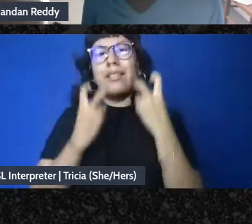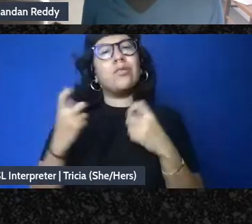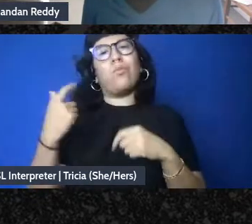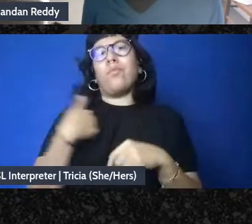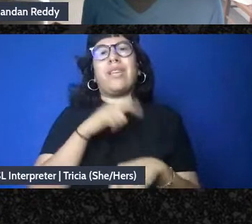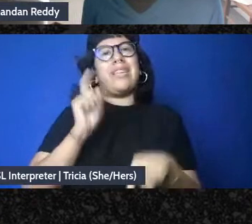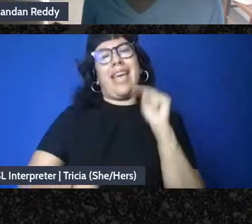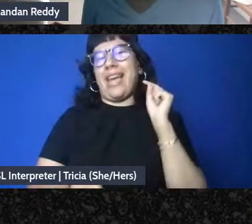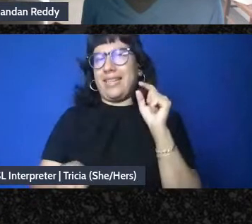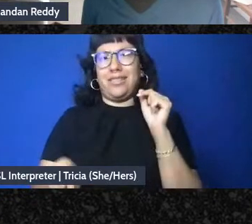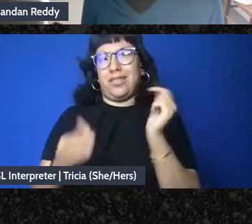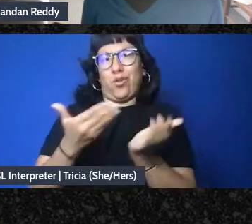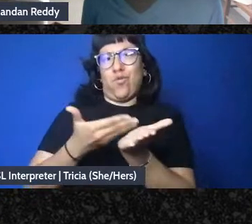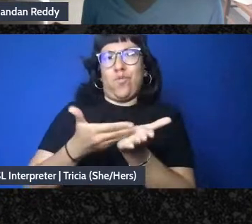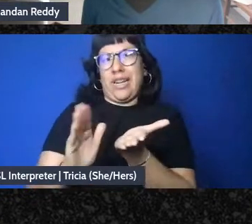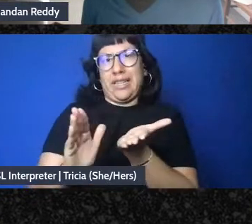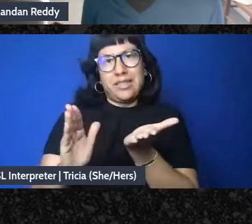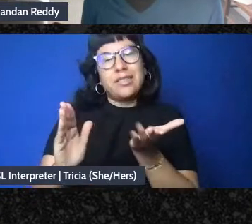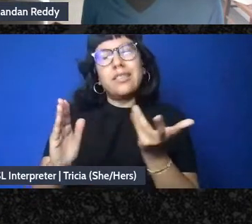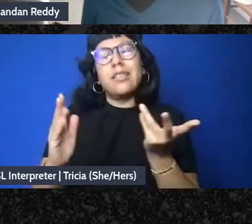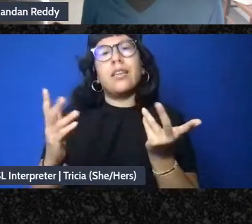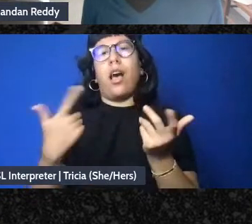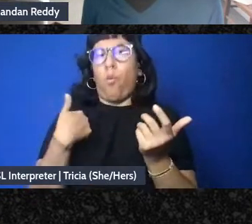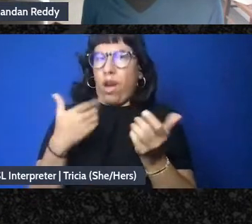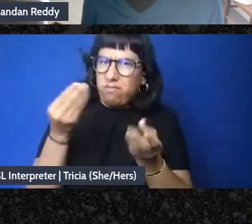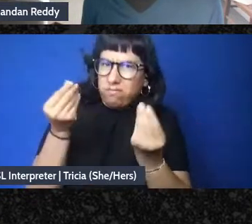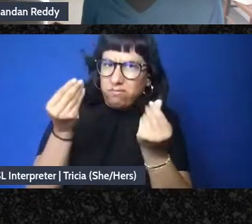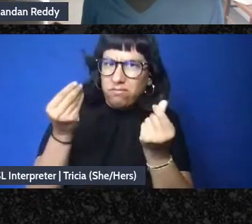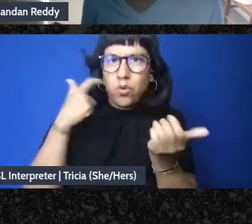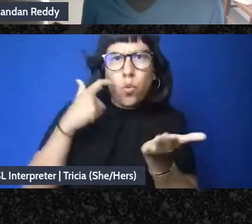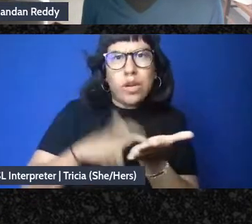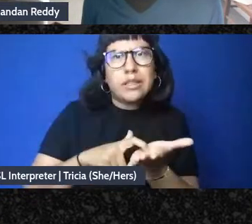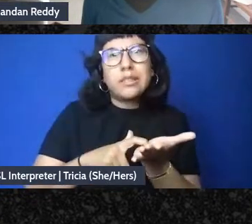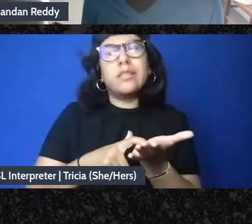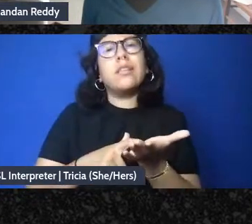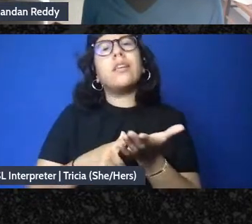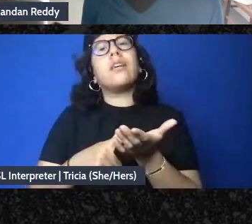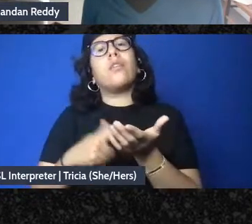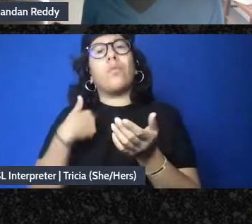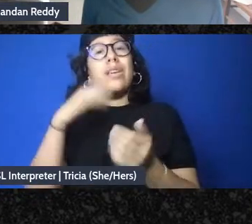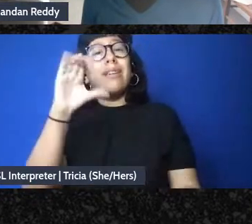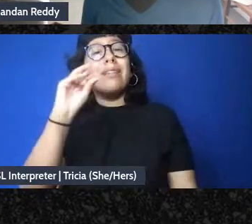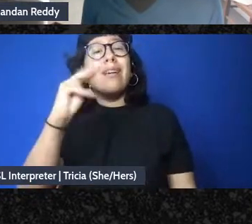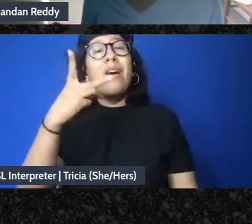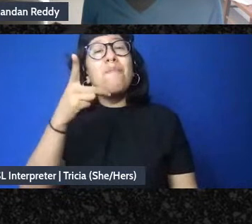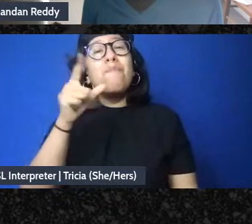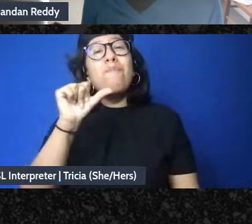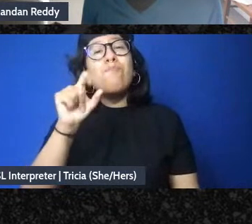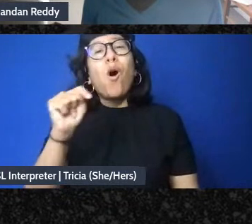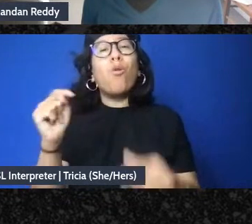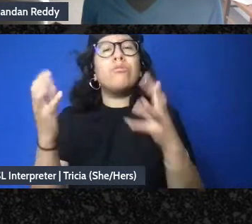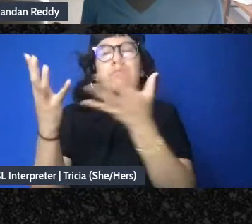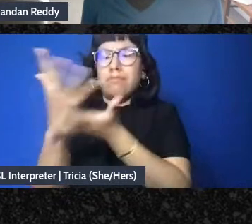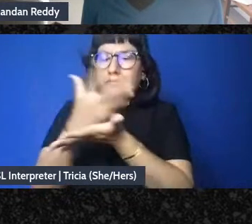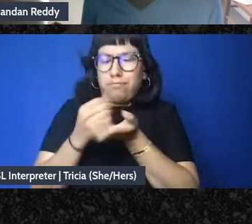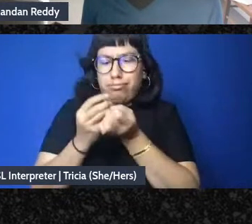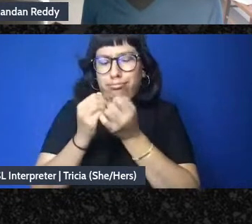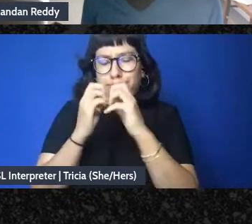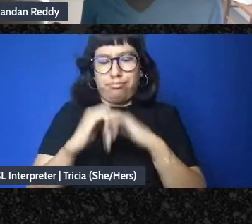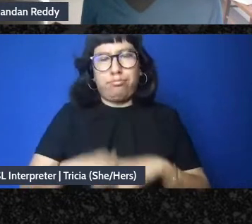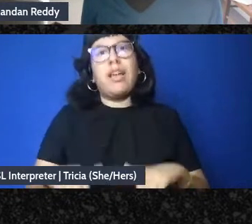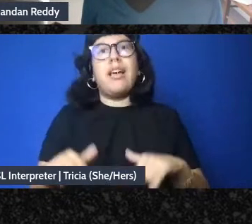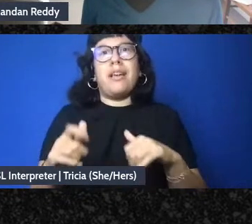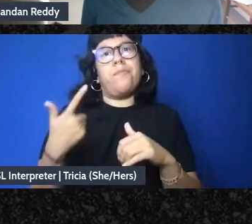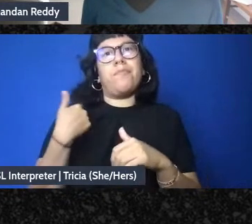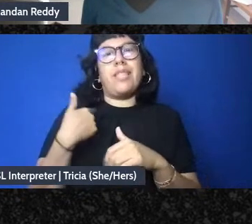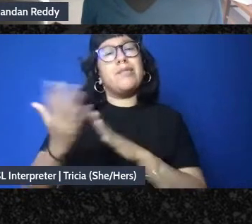there but I want to put it in the soil and have it be something that is like we compost it we know it's in the past it's historical it's a line you know